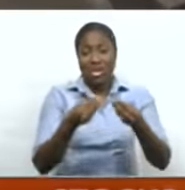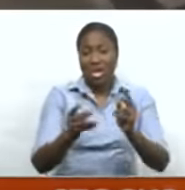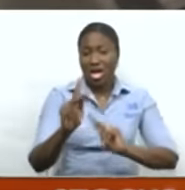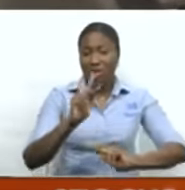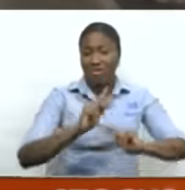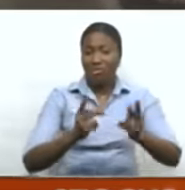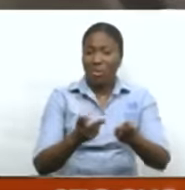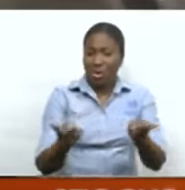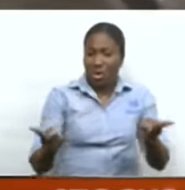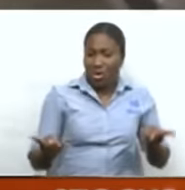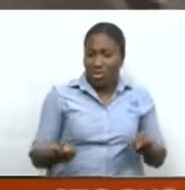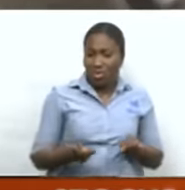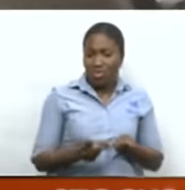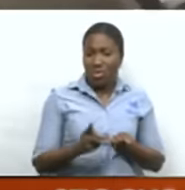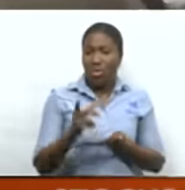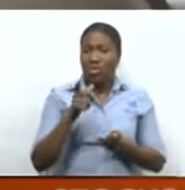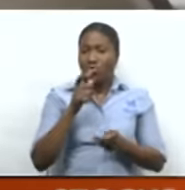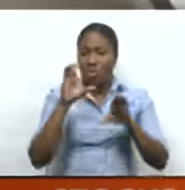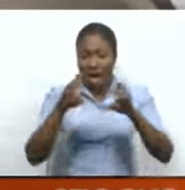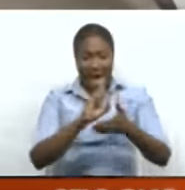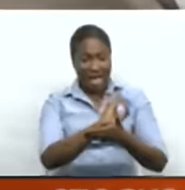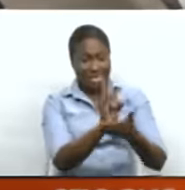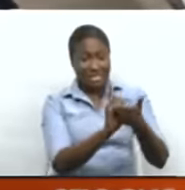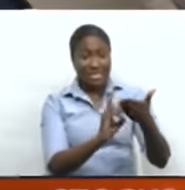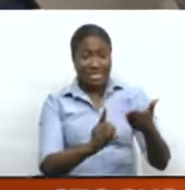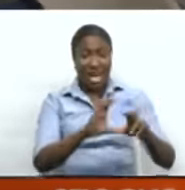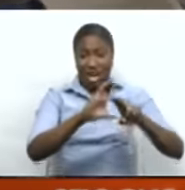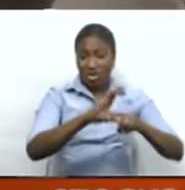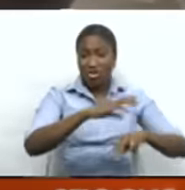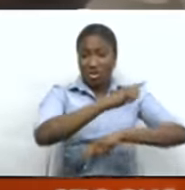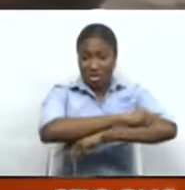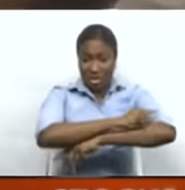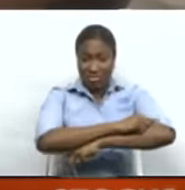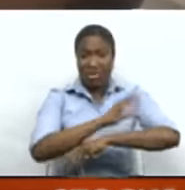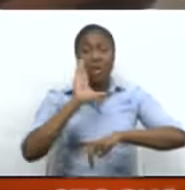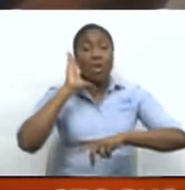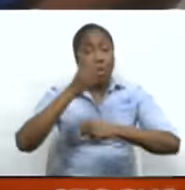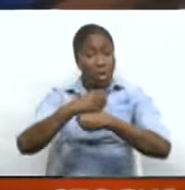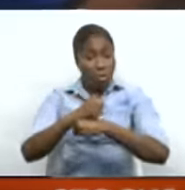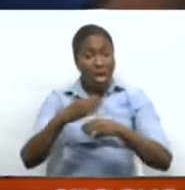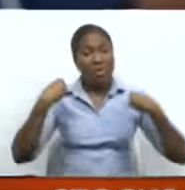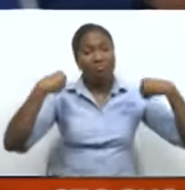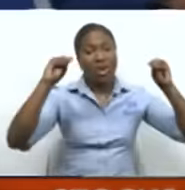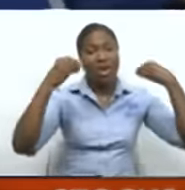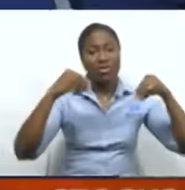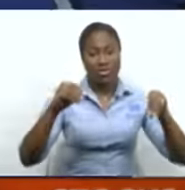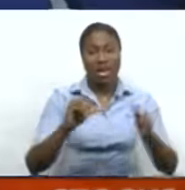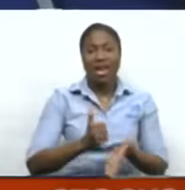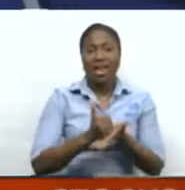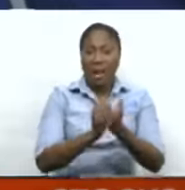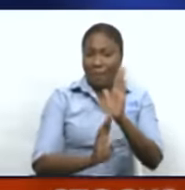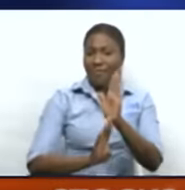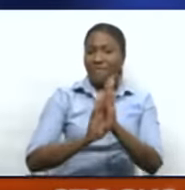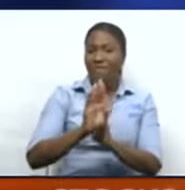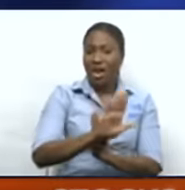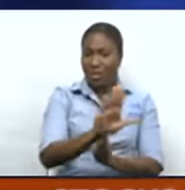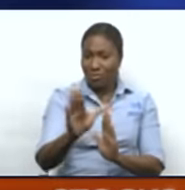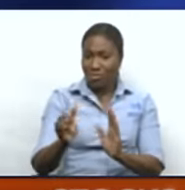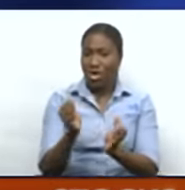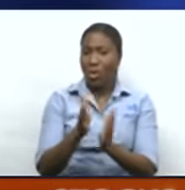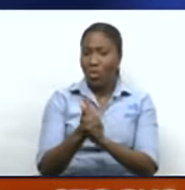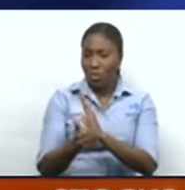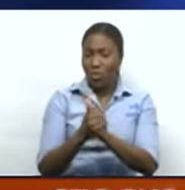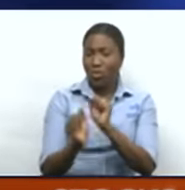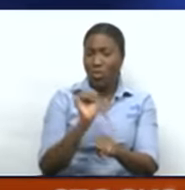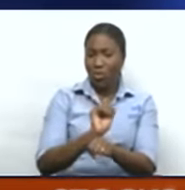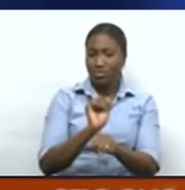platform to expose them to wider audiences, as well as grant them financial support to develop their work. And now